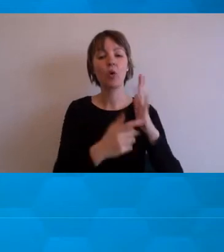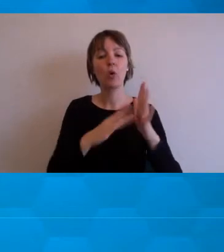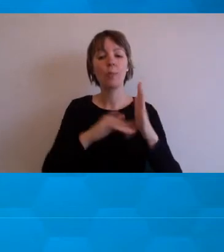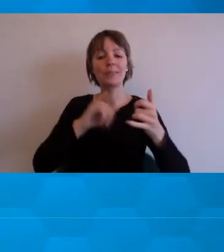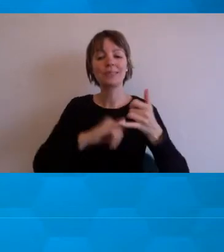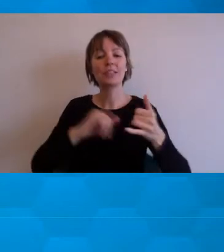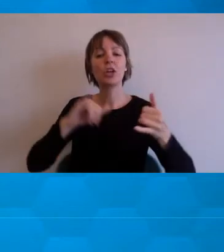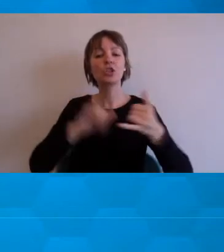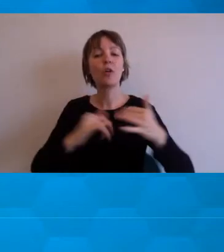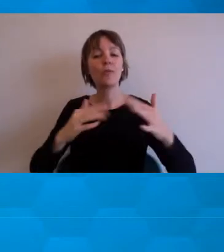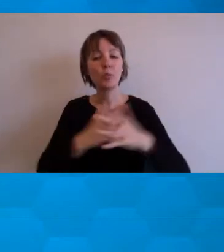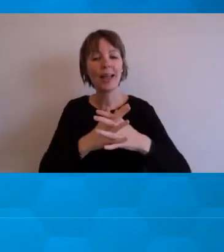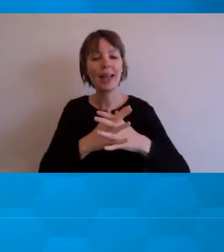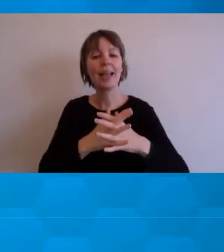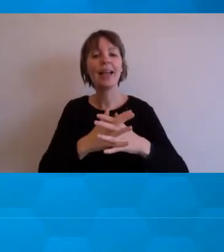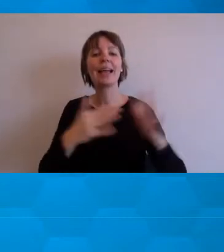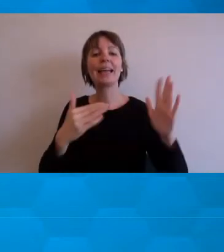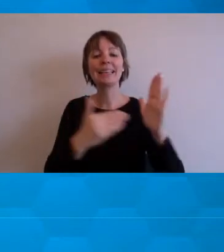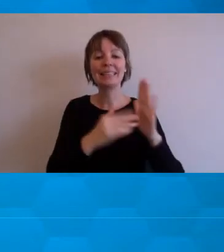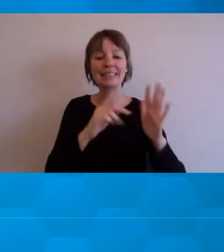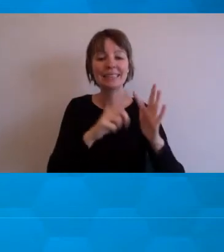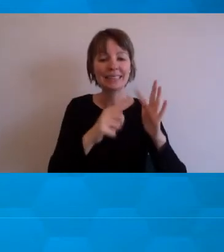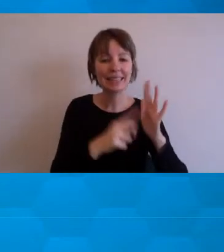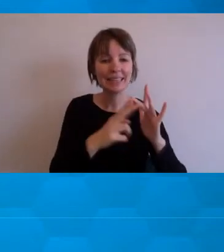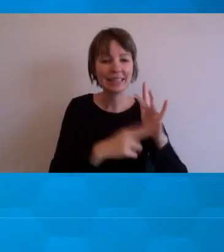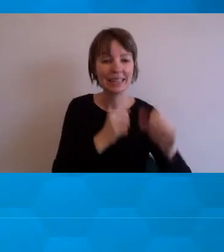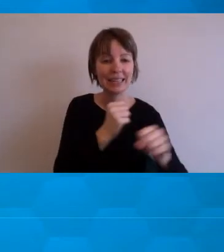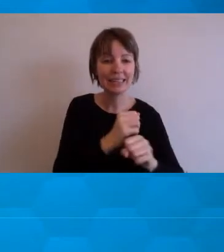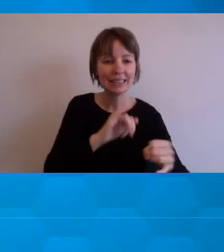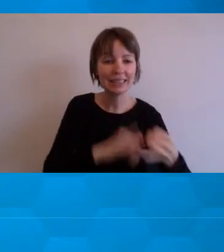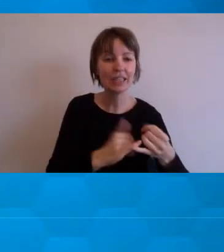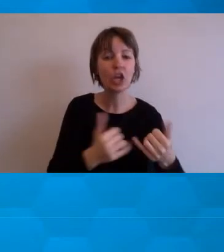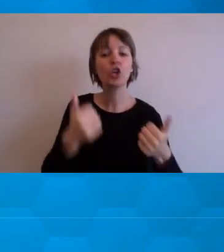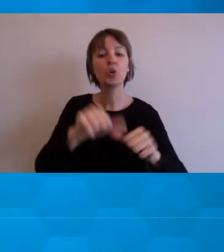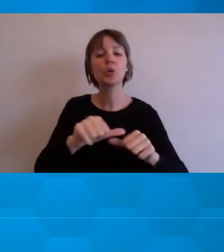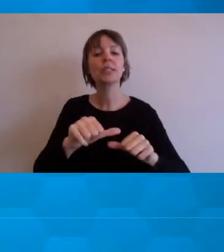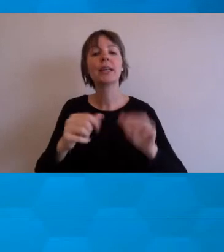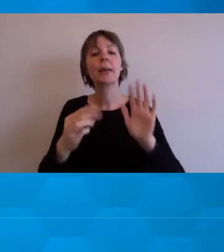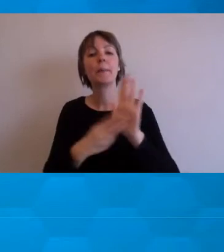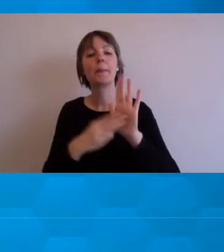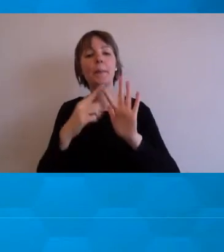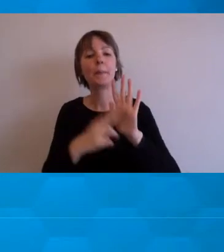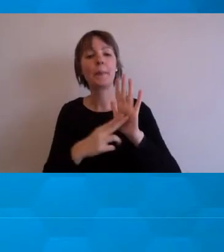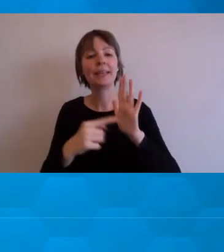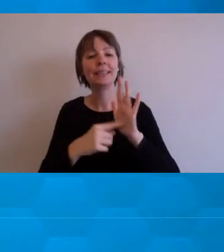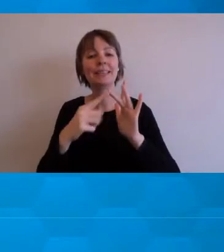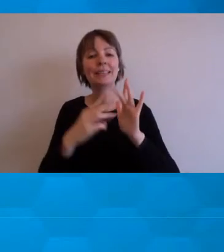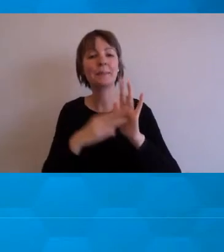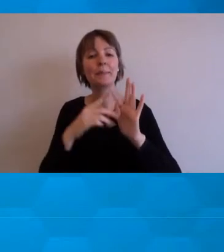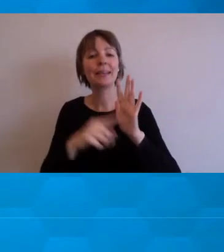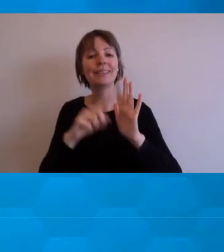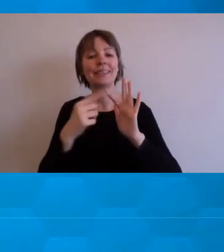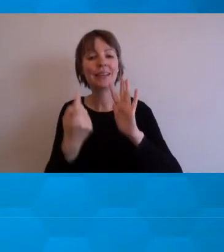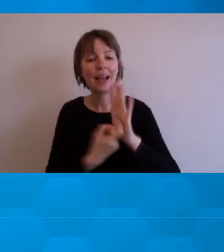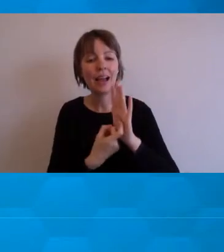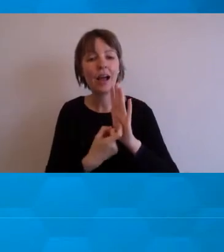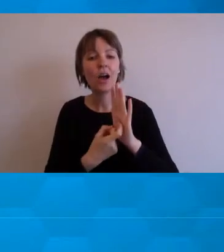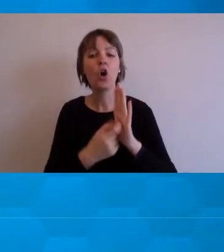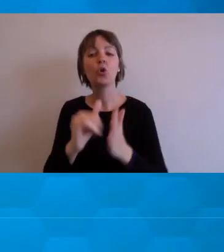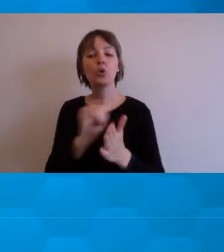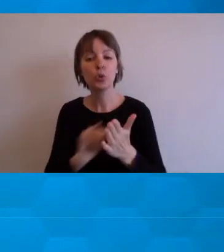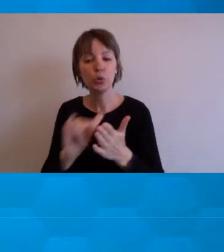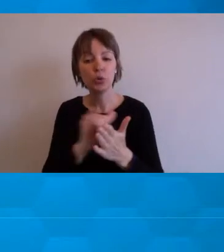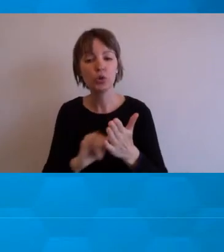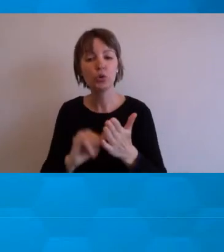interactive graphs, using things like Mentimeter, YouTube, all of these things to support and build